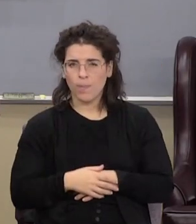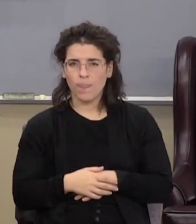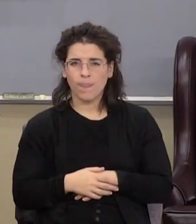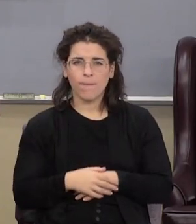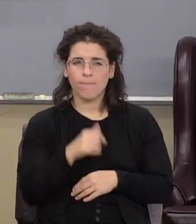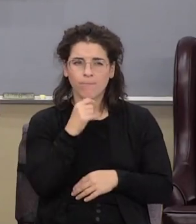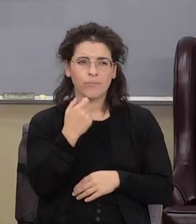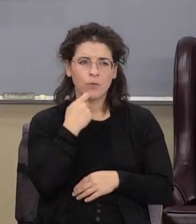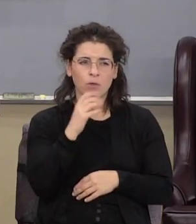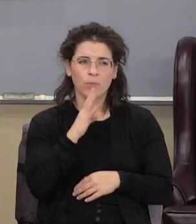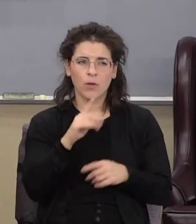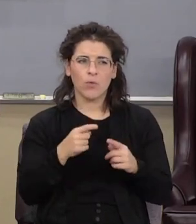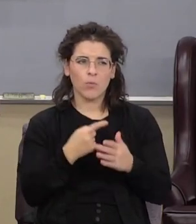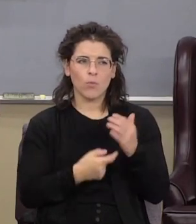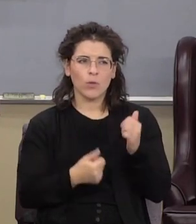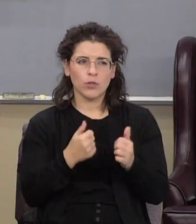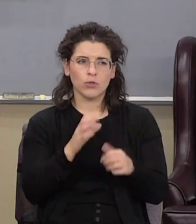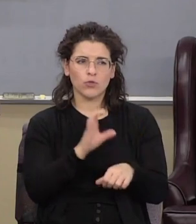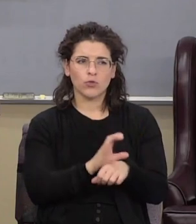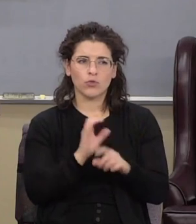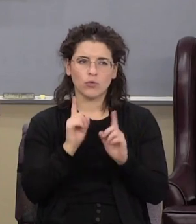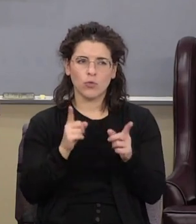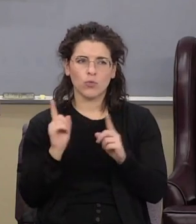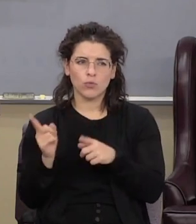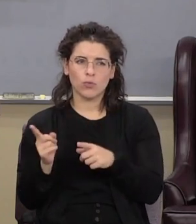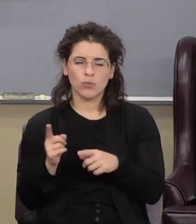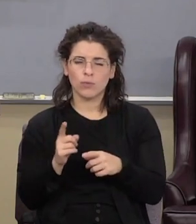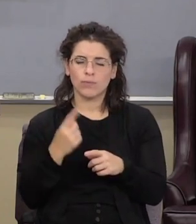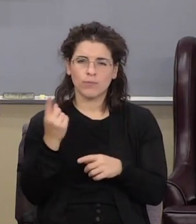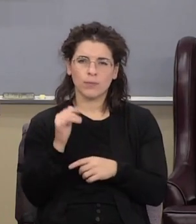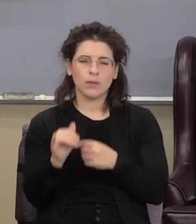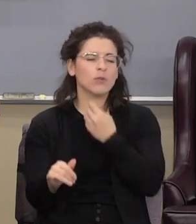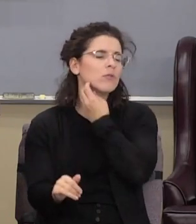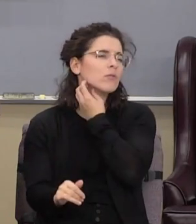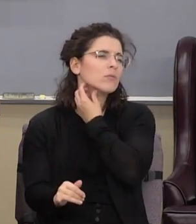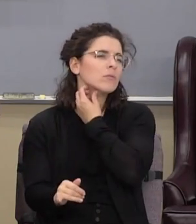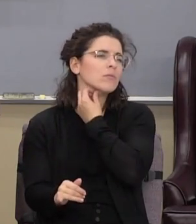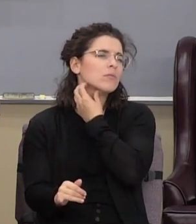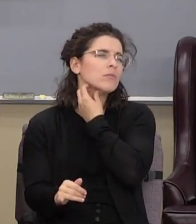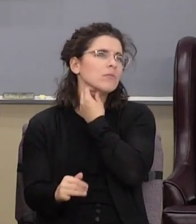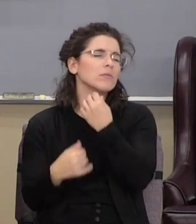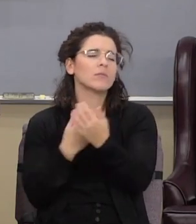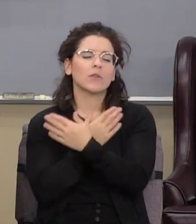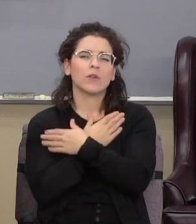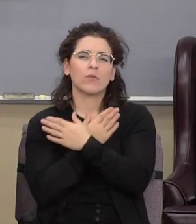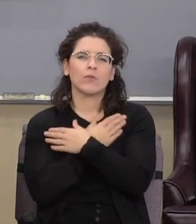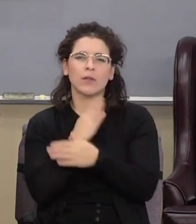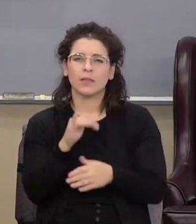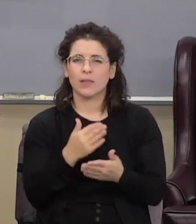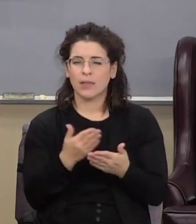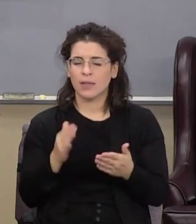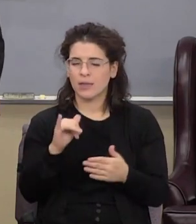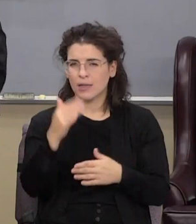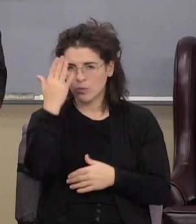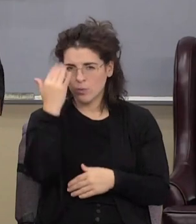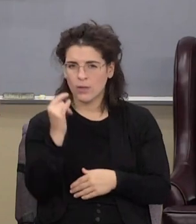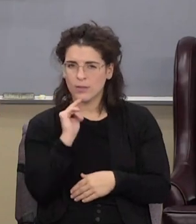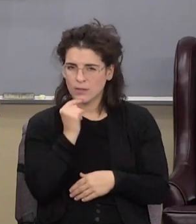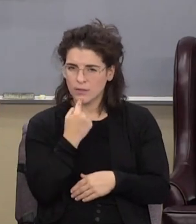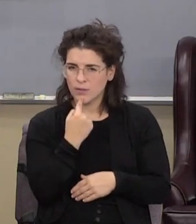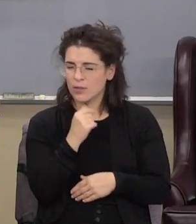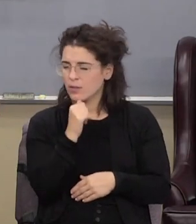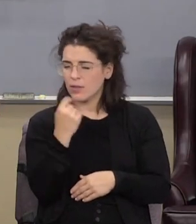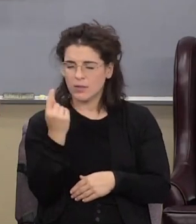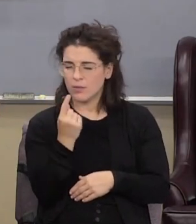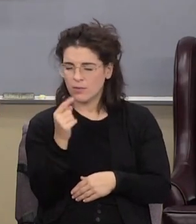this is not just talking about what church to go to just talking about where you spend eternity can rest on that thing that's why it's serious that's why this